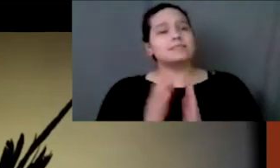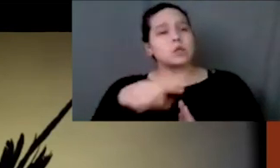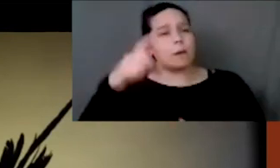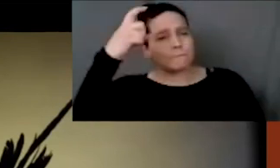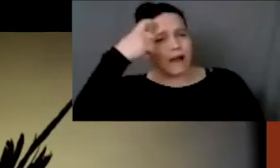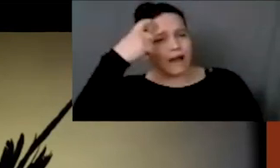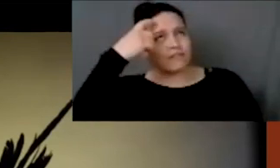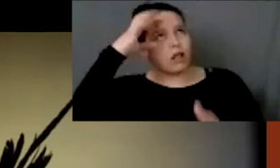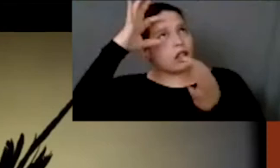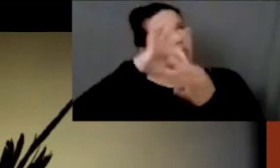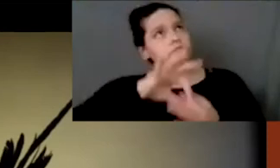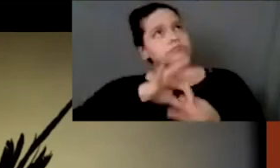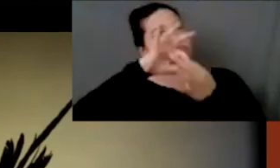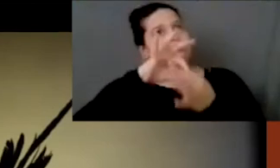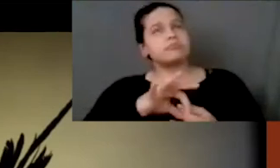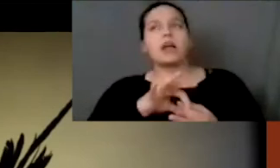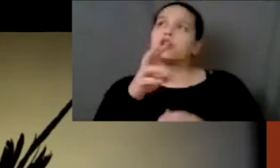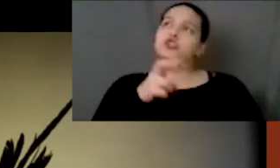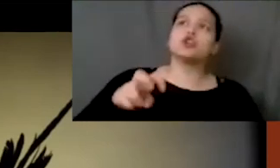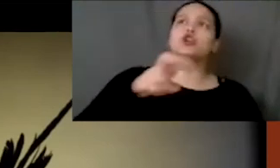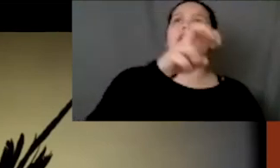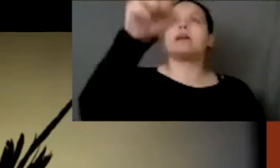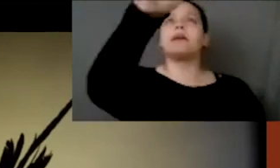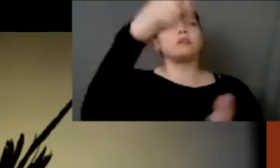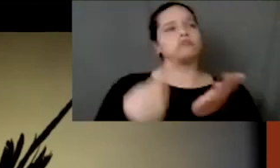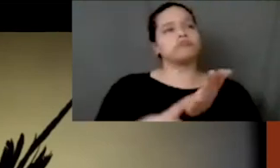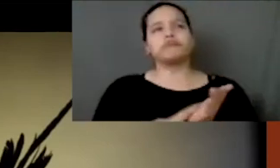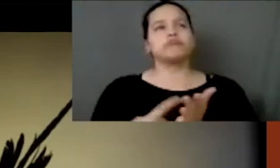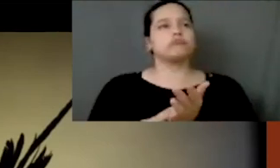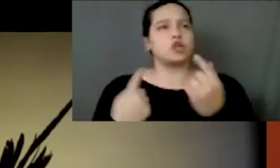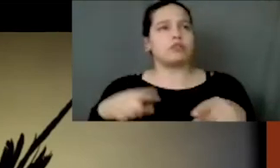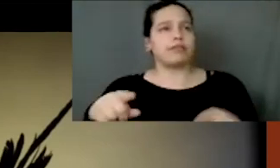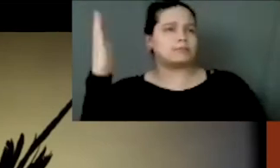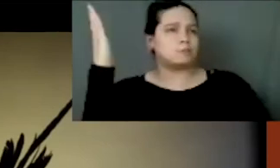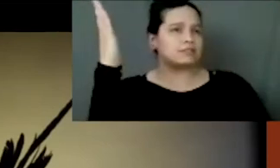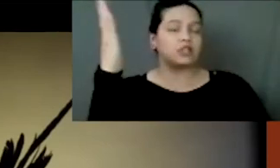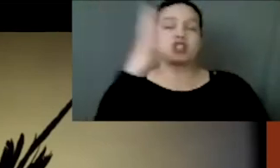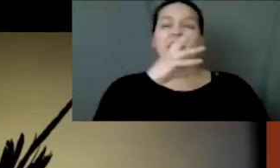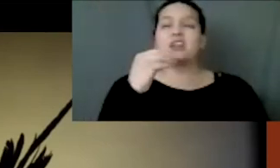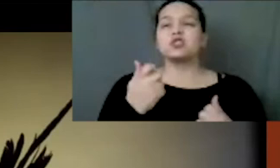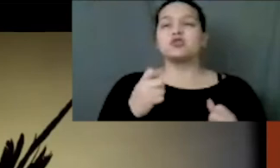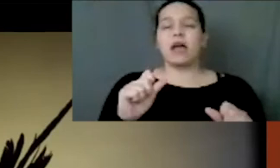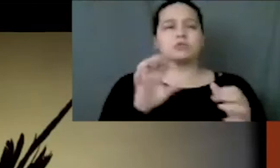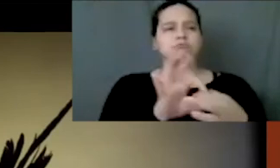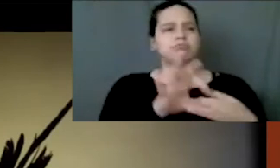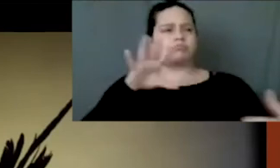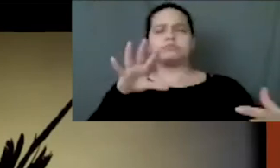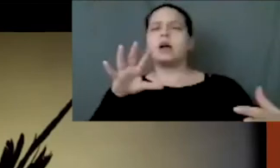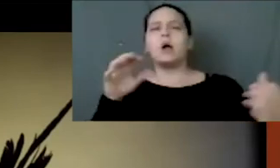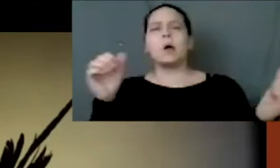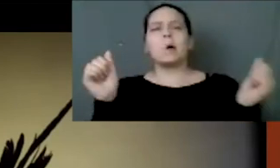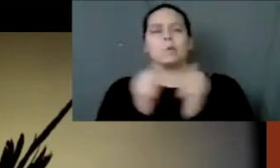forth in the preparation of this presentation and to work to release any inclination towards the further exploitation,